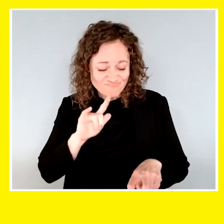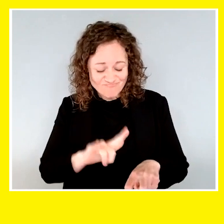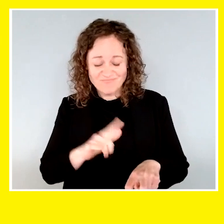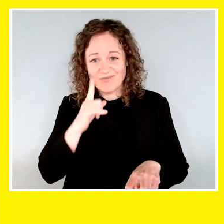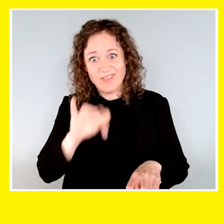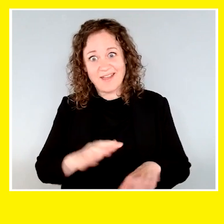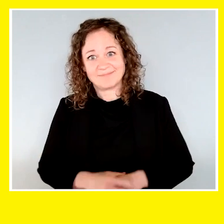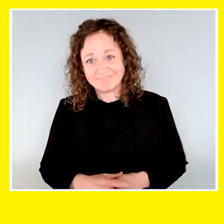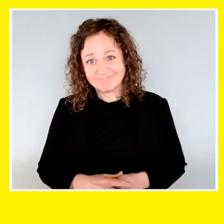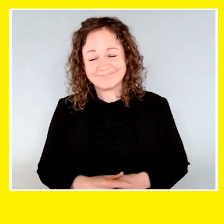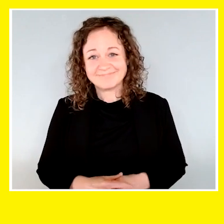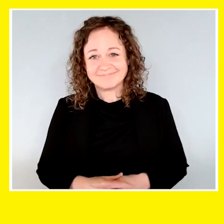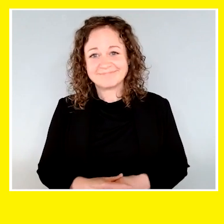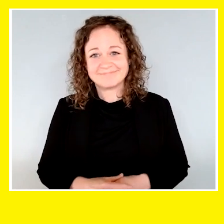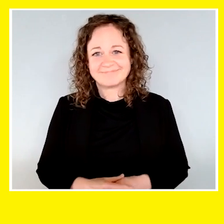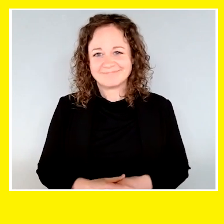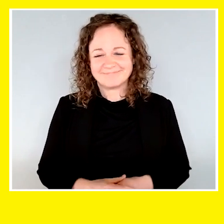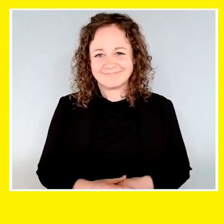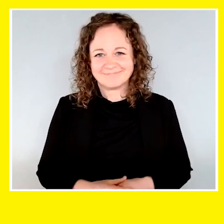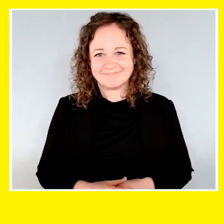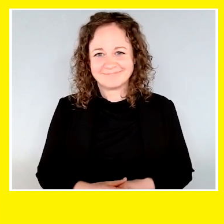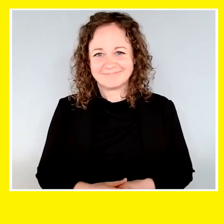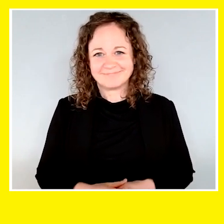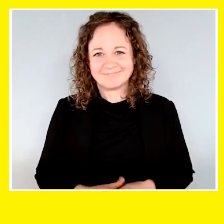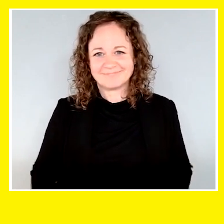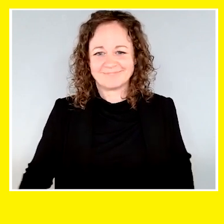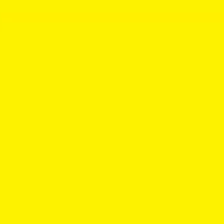keeps me safe. And I love him for that.